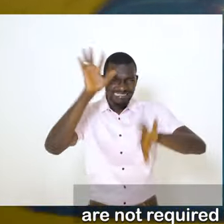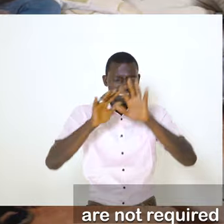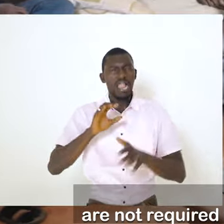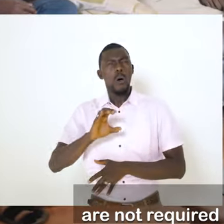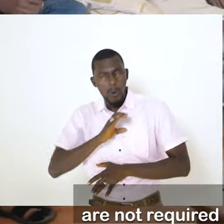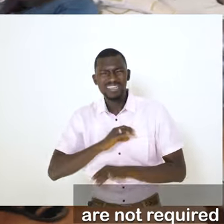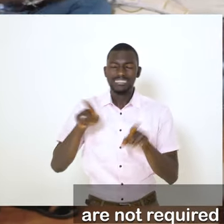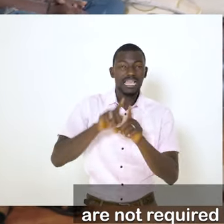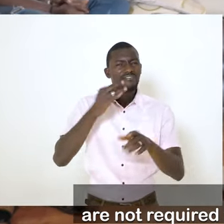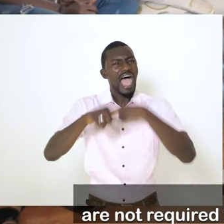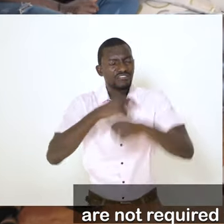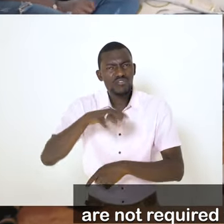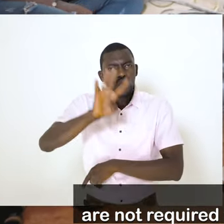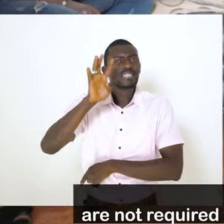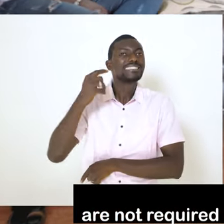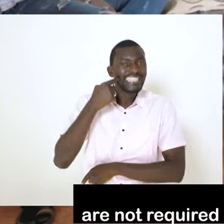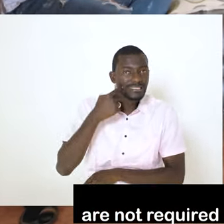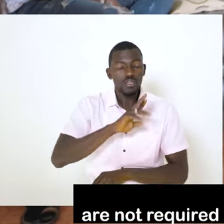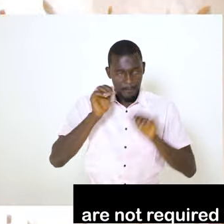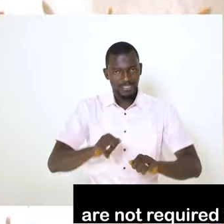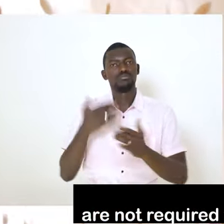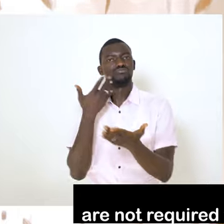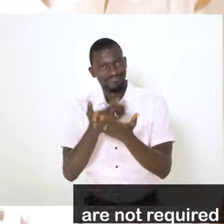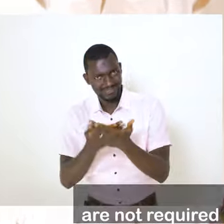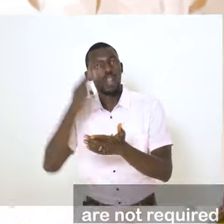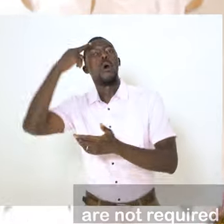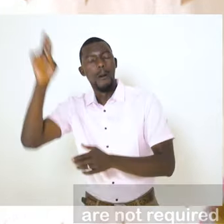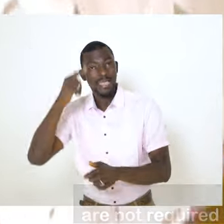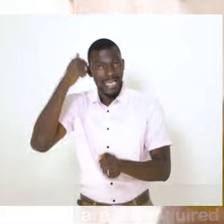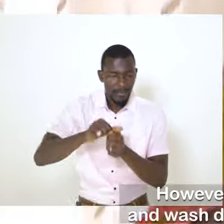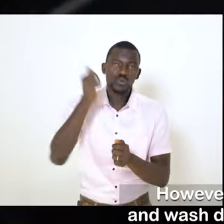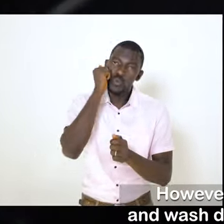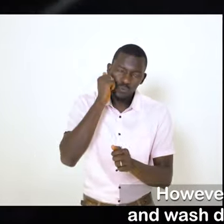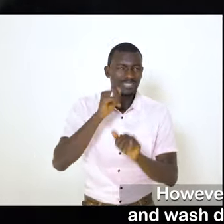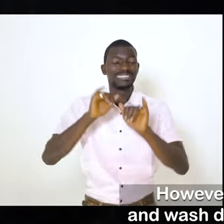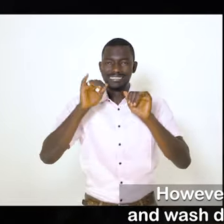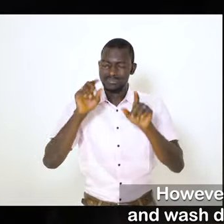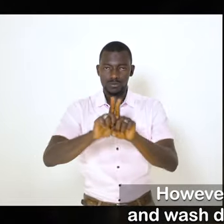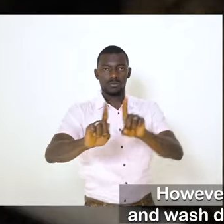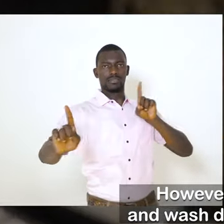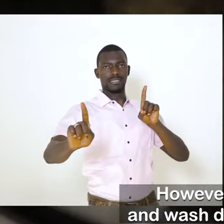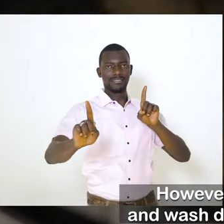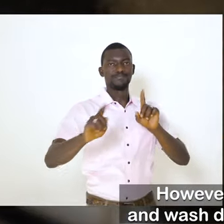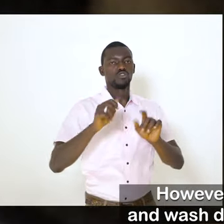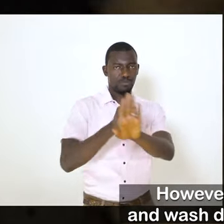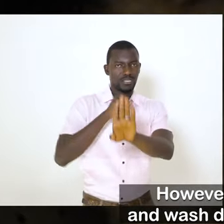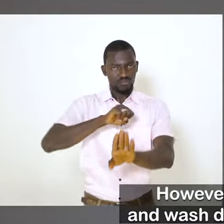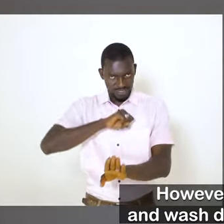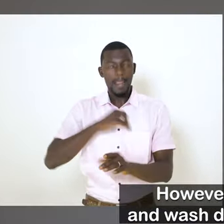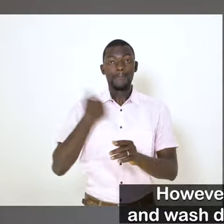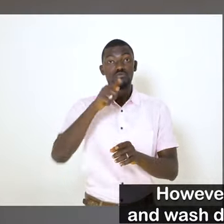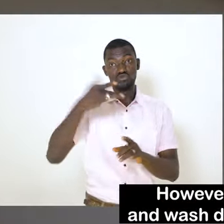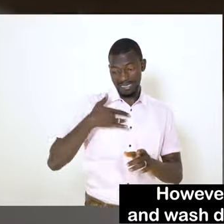The people you live with are not required to self-isolate unless they meet the criteria mentioned earlier. However, to stay safe, they should avoid all